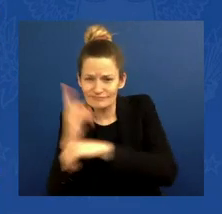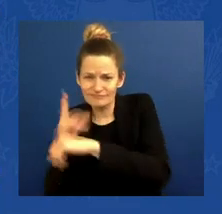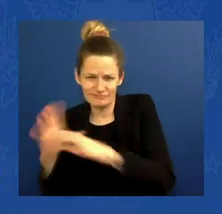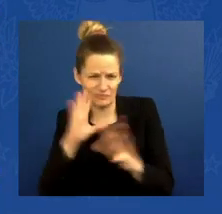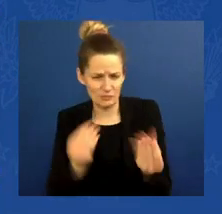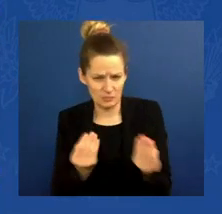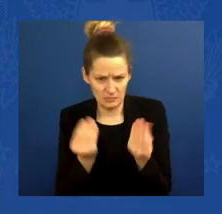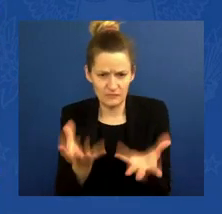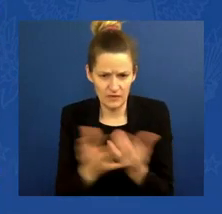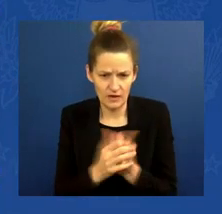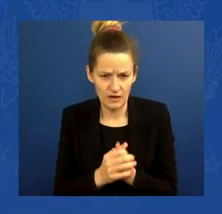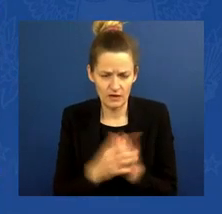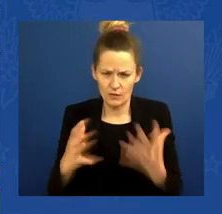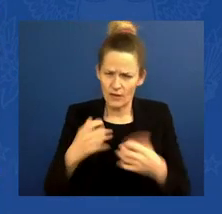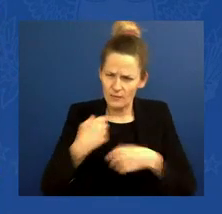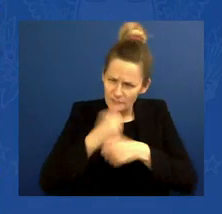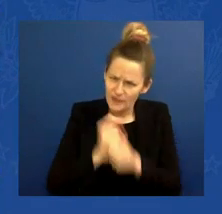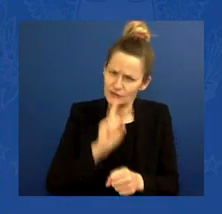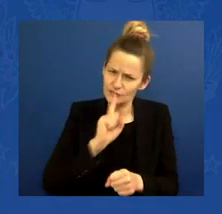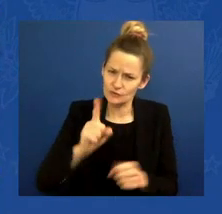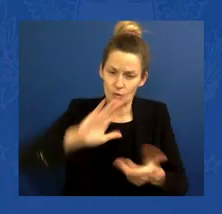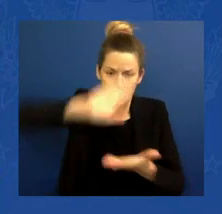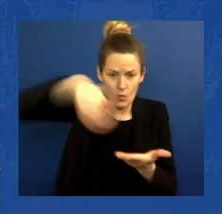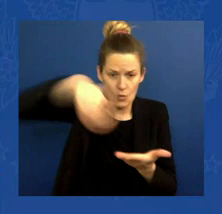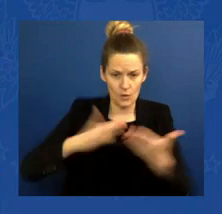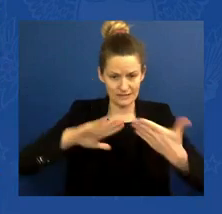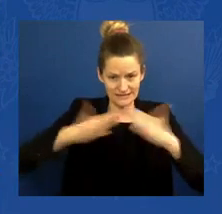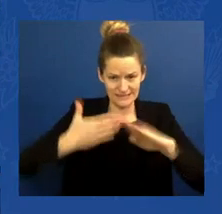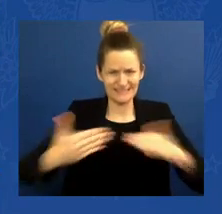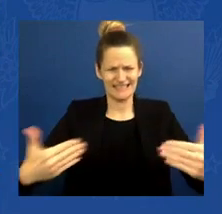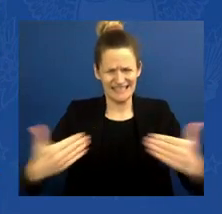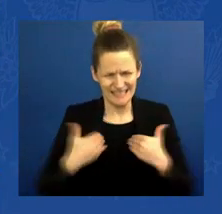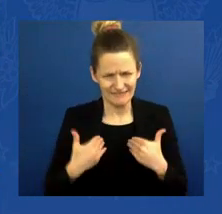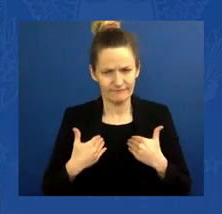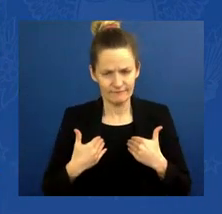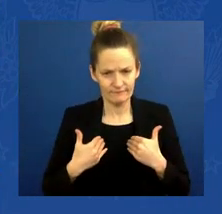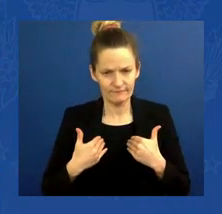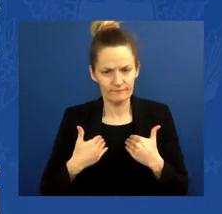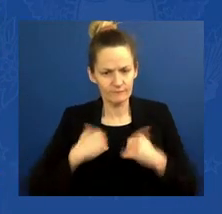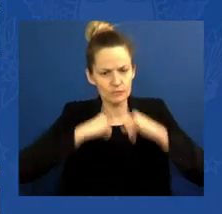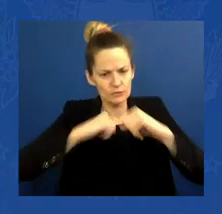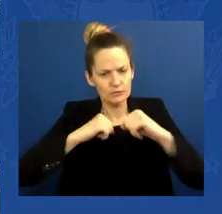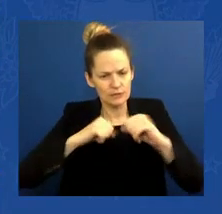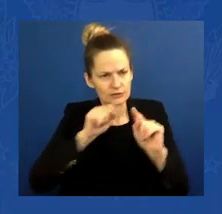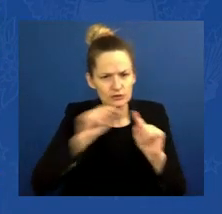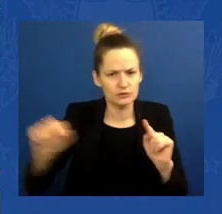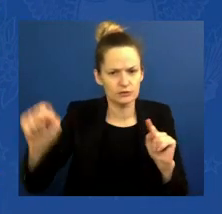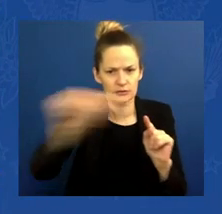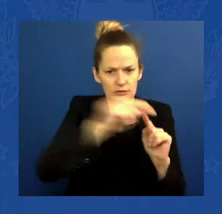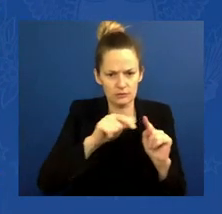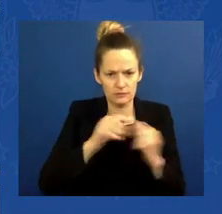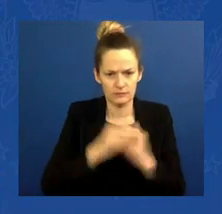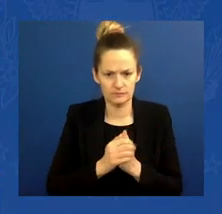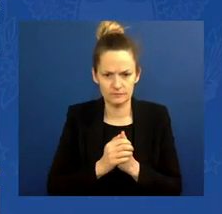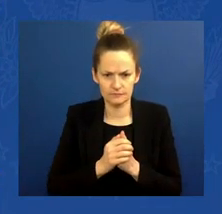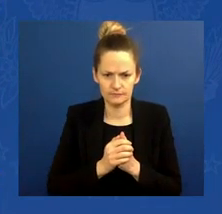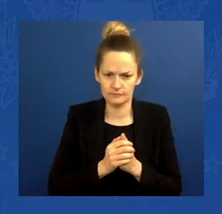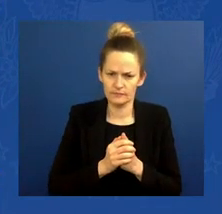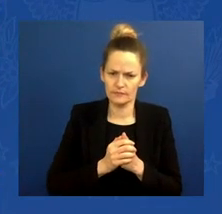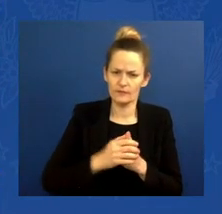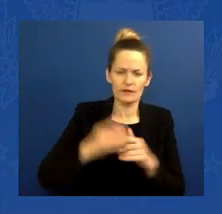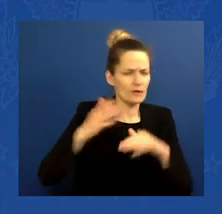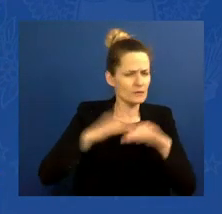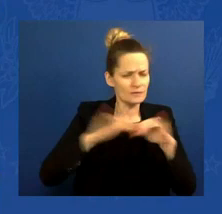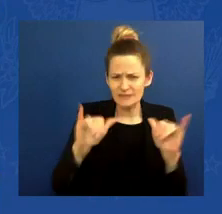And we're — and we're — and as well as the ammunition, artillery, and mortar rounds to go with small arms — 20 million rounds in